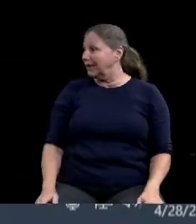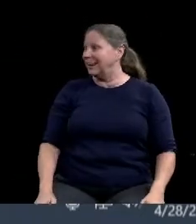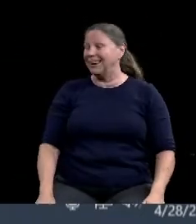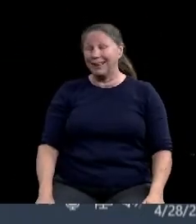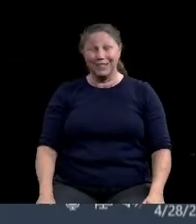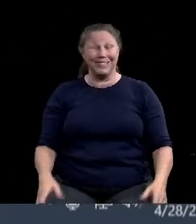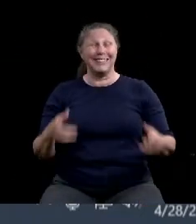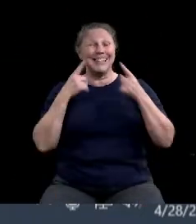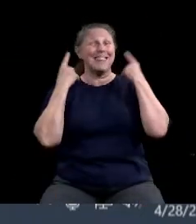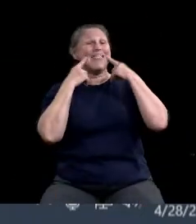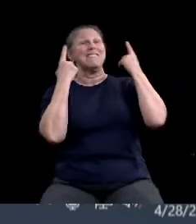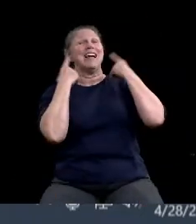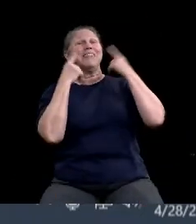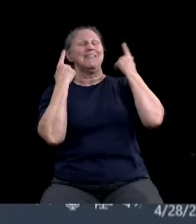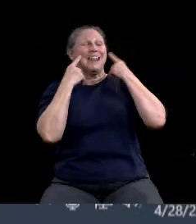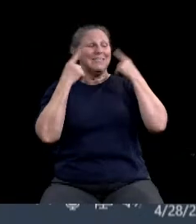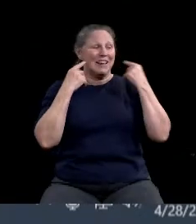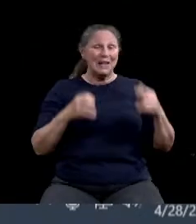There was a third and fourth.